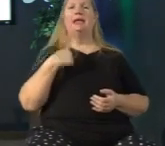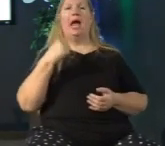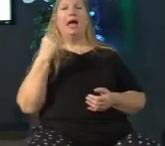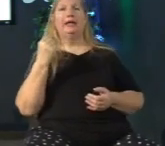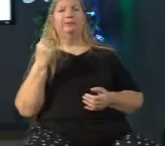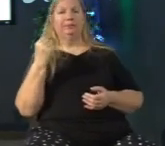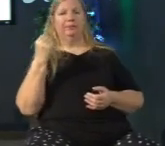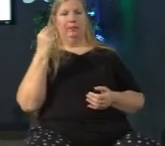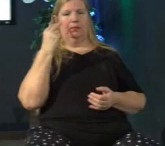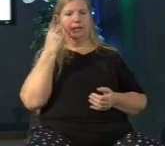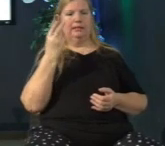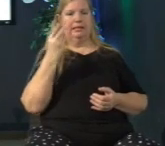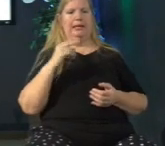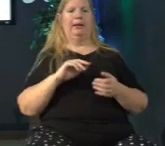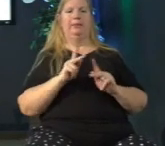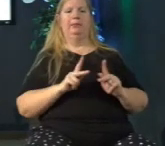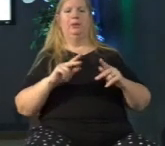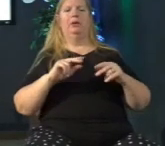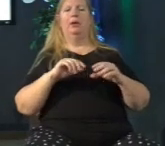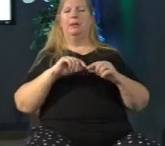embracing their church family they run from it